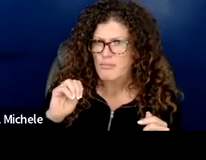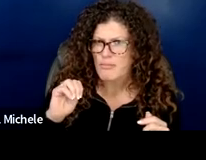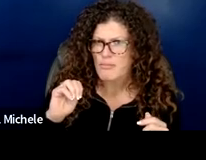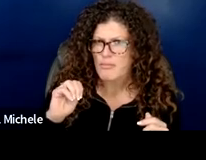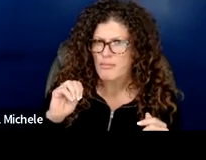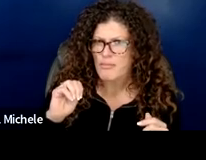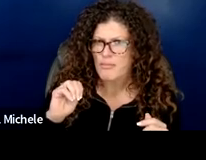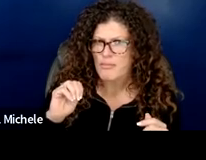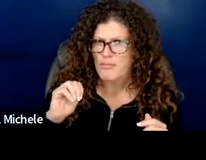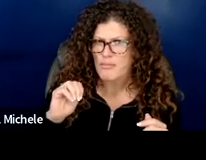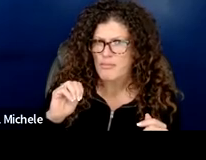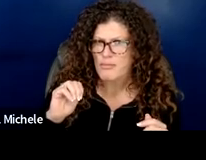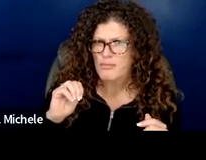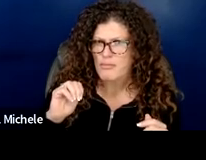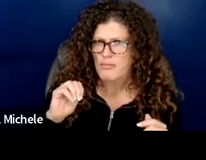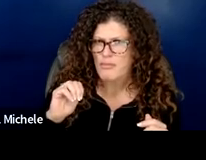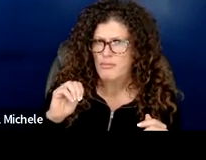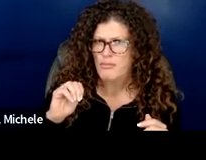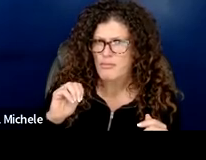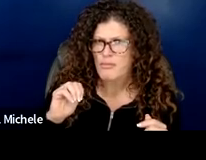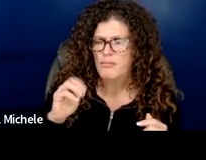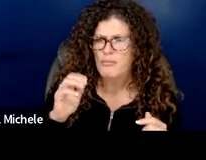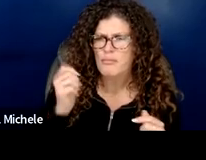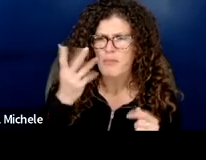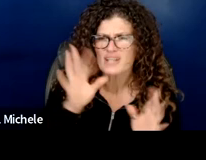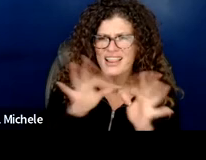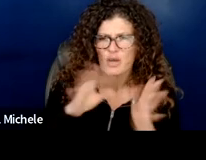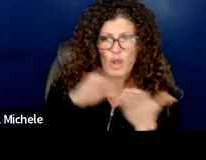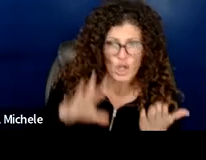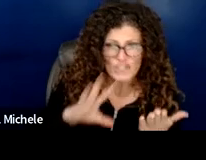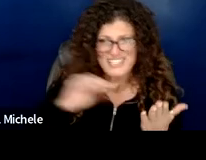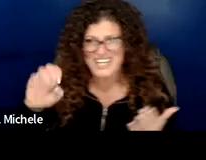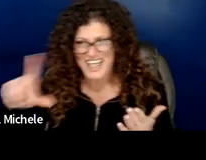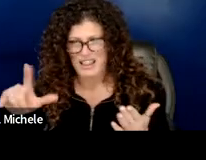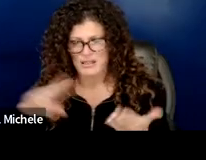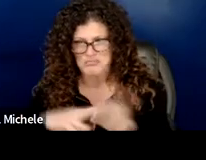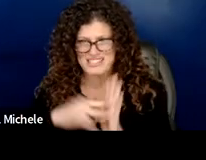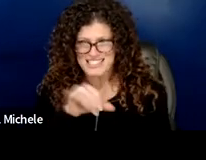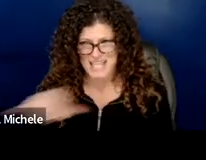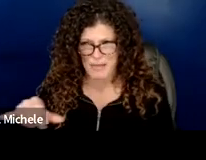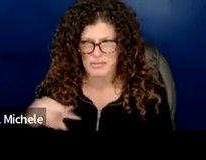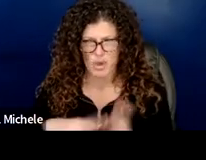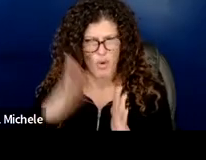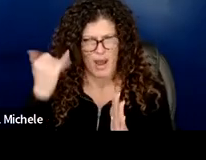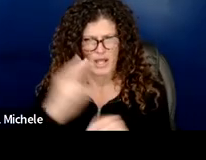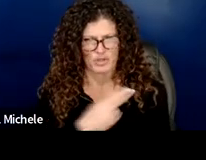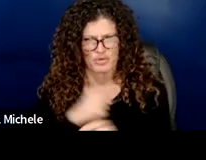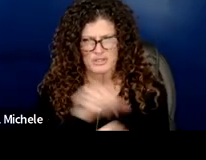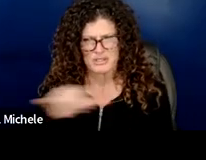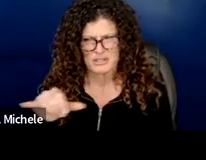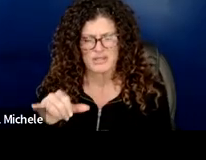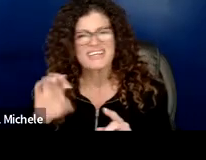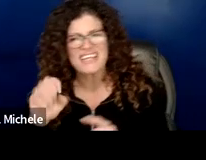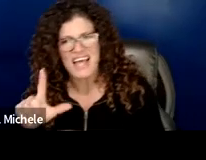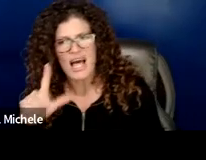multilearners it's not like they suddenly became el's because they have disabilities right i think think the el was there because it had resonance